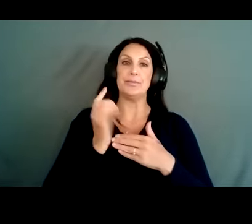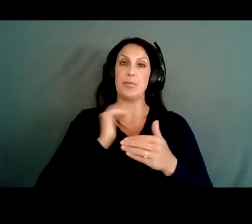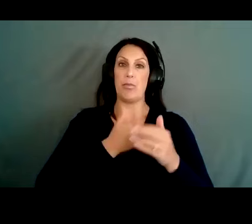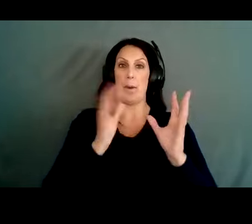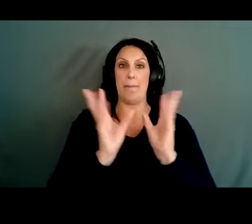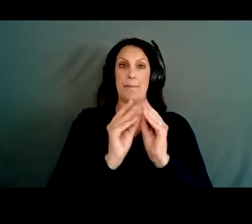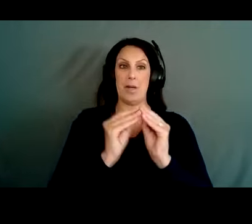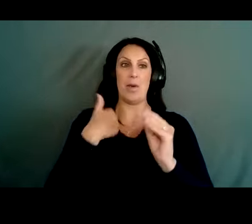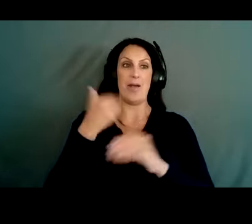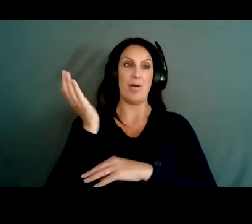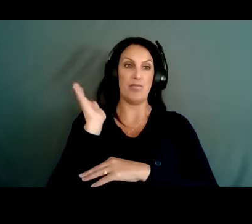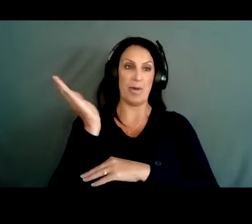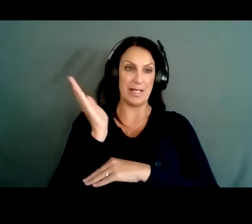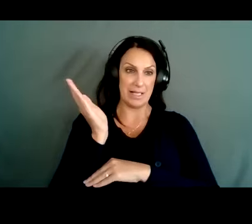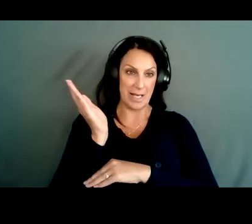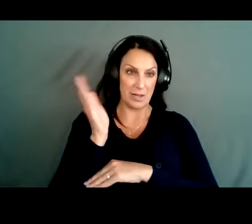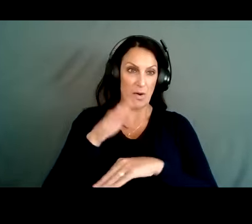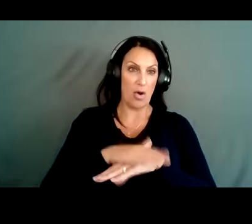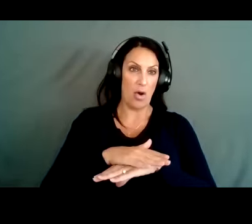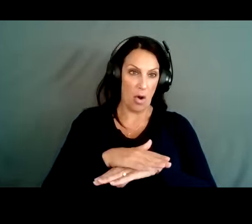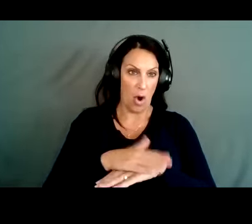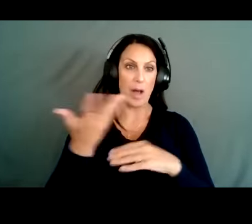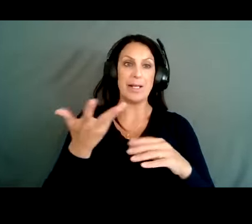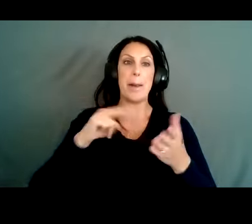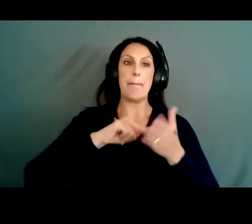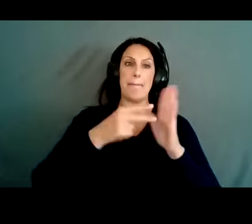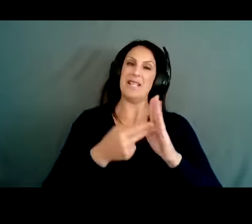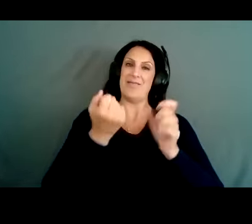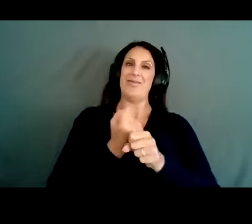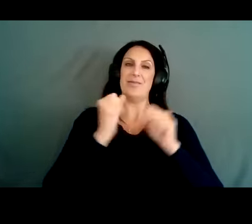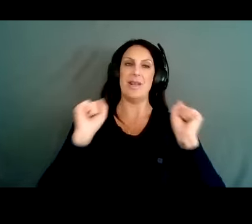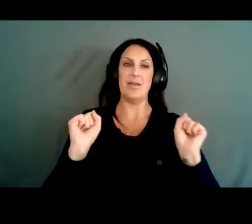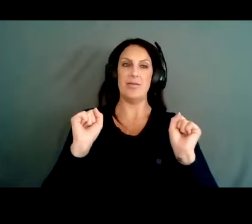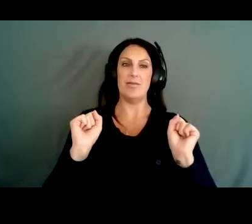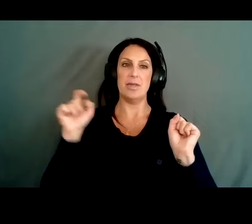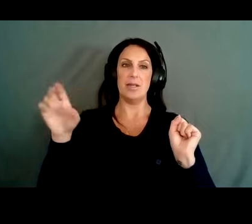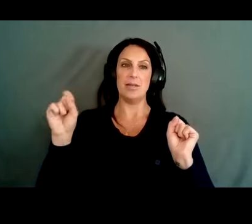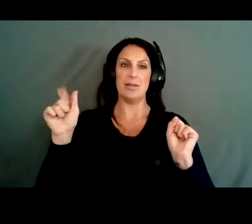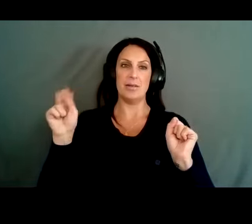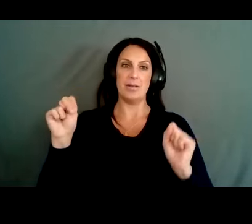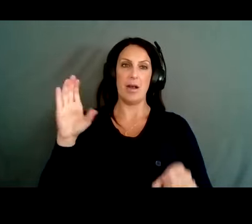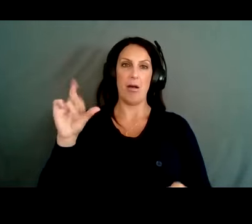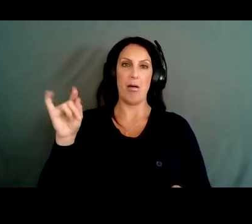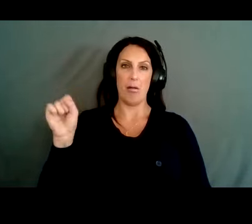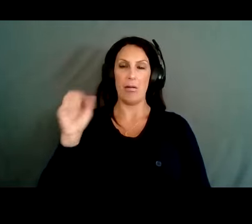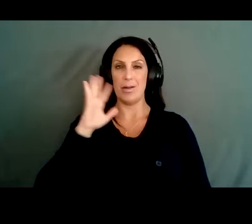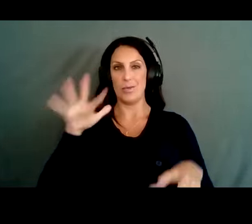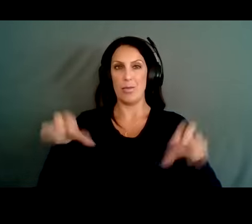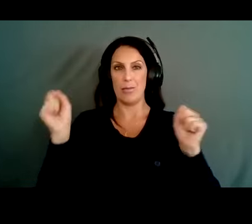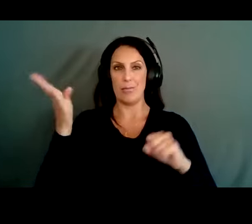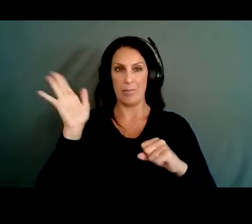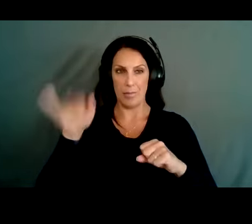we do have a presentation on means of safety, which will be given by Stan Collins. And